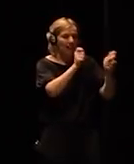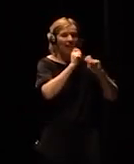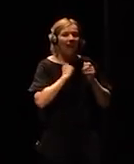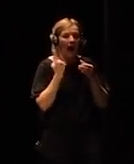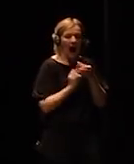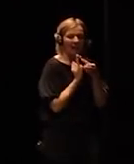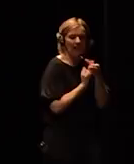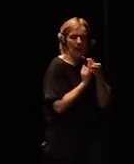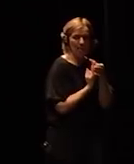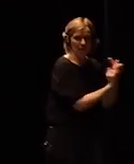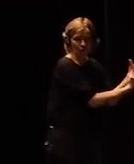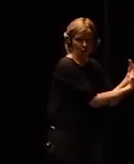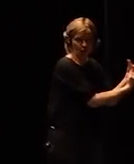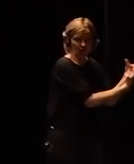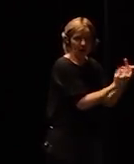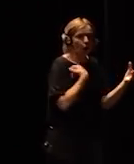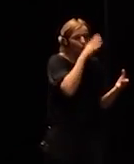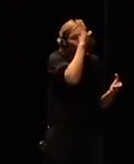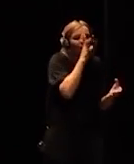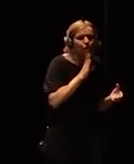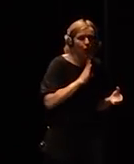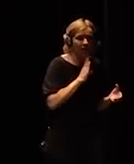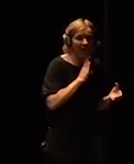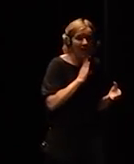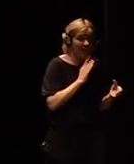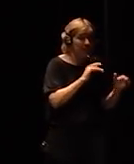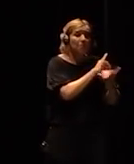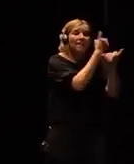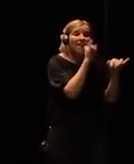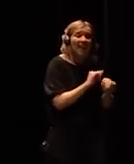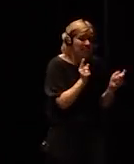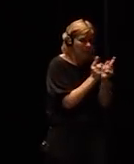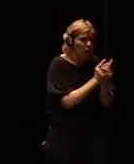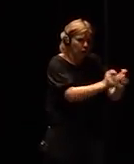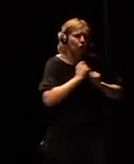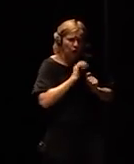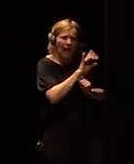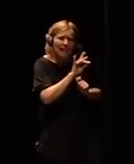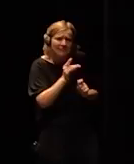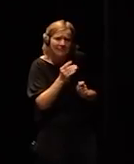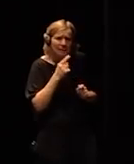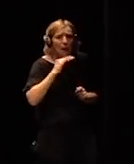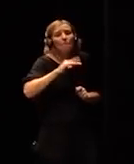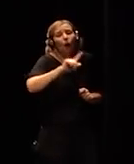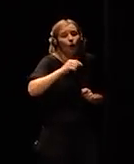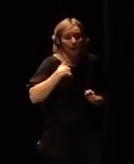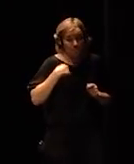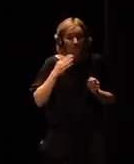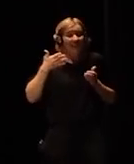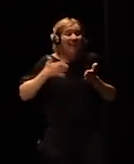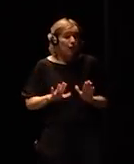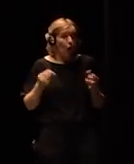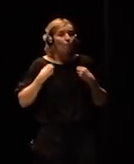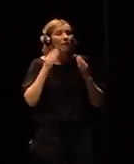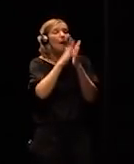it's momentary happiness and it's not a bad thing you know when I call my son in New Zealand on WhatsApp I'm happy I can use WhatsApp it's free